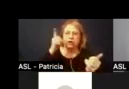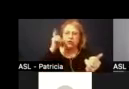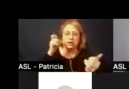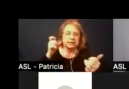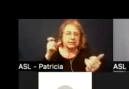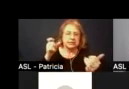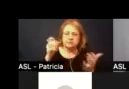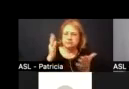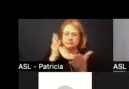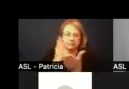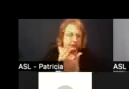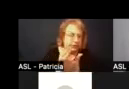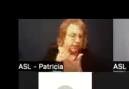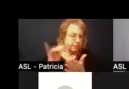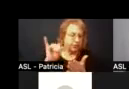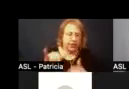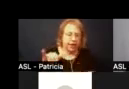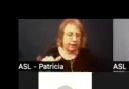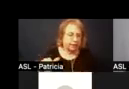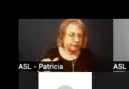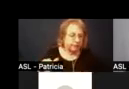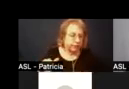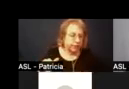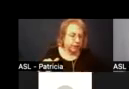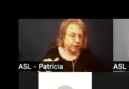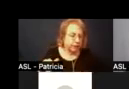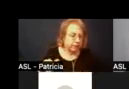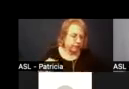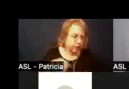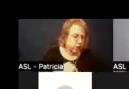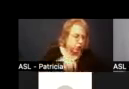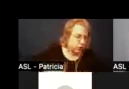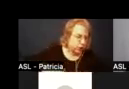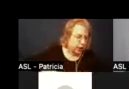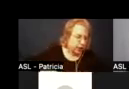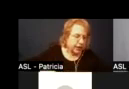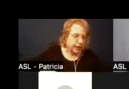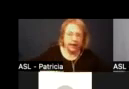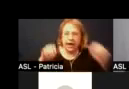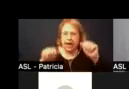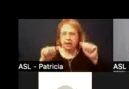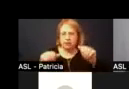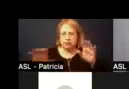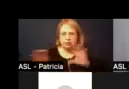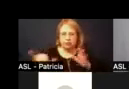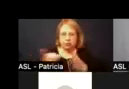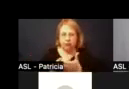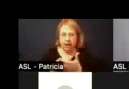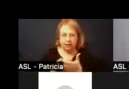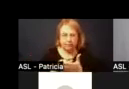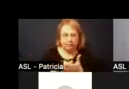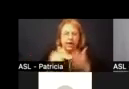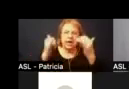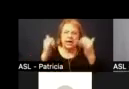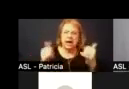are closing the window on that and so we're not yet able to provide that for you but we wanted to give you a sense of uh